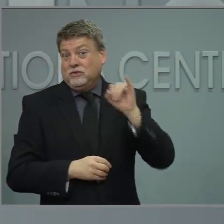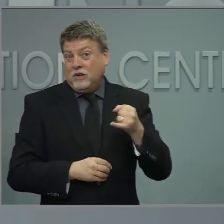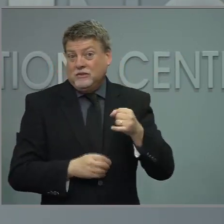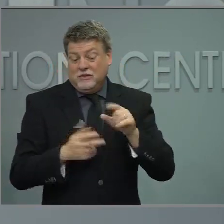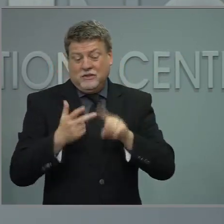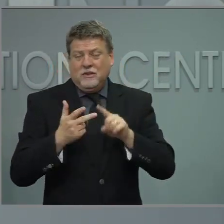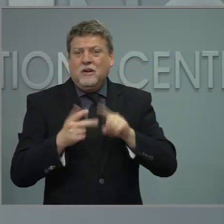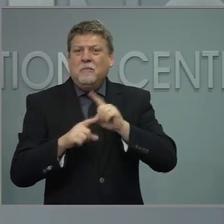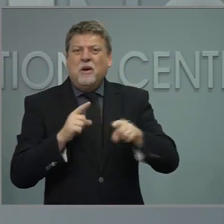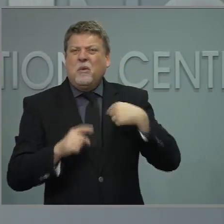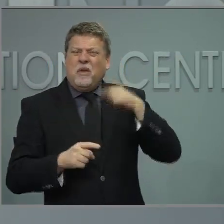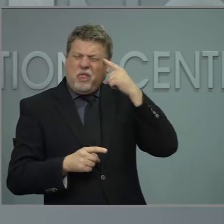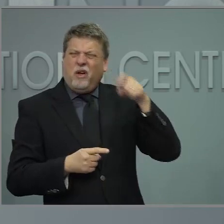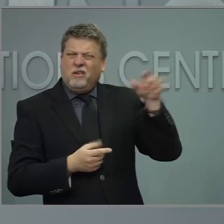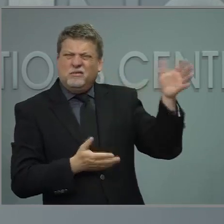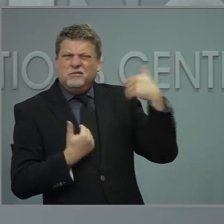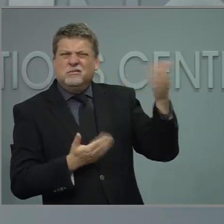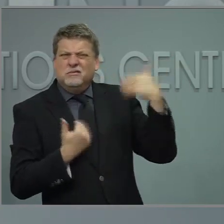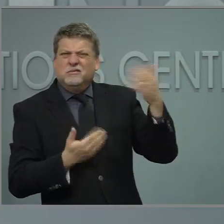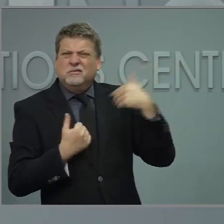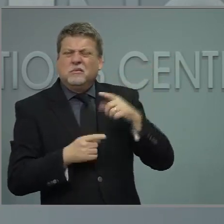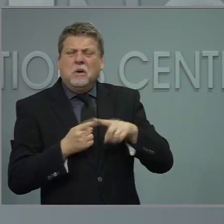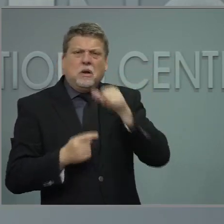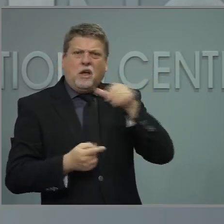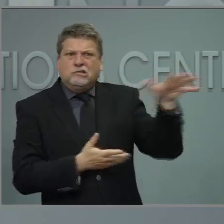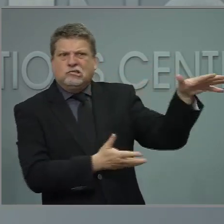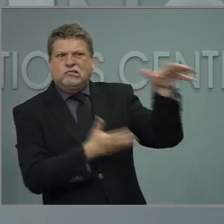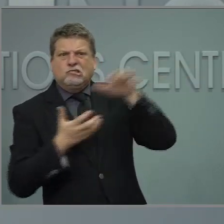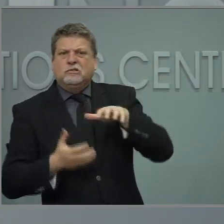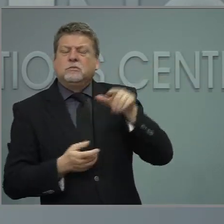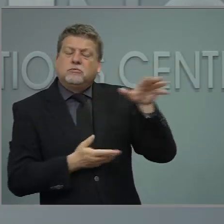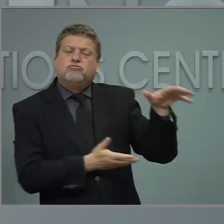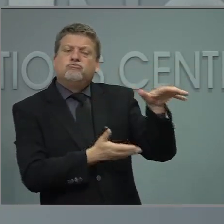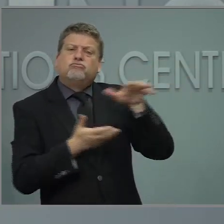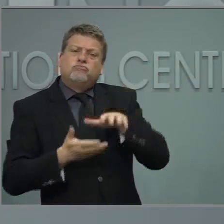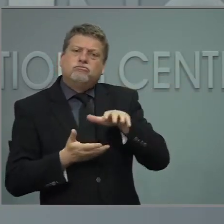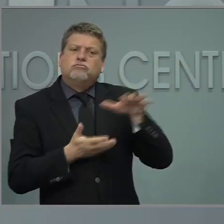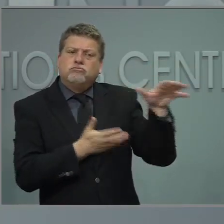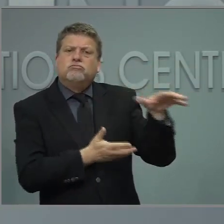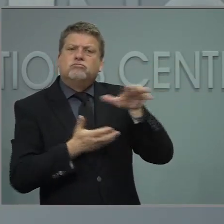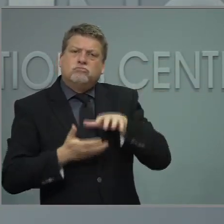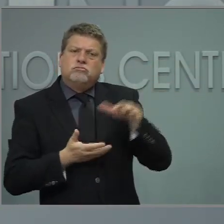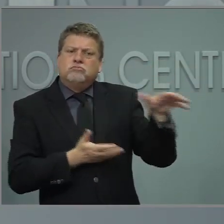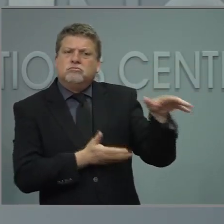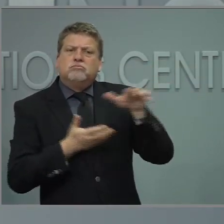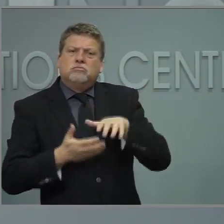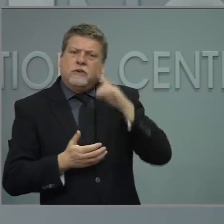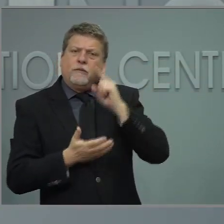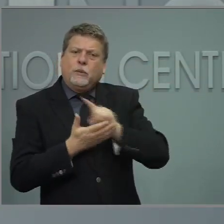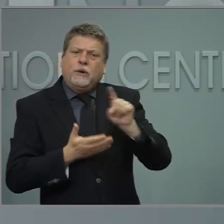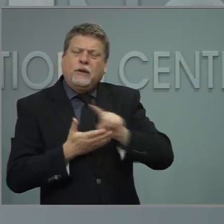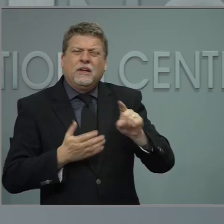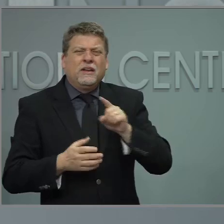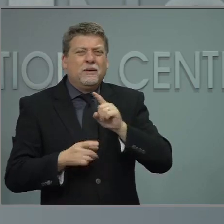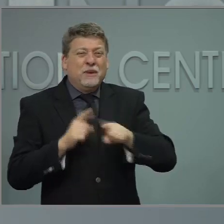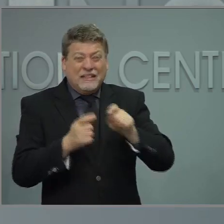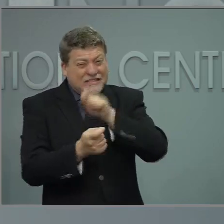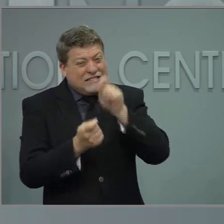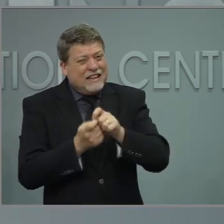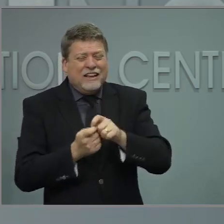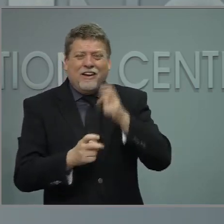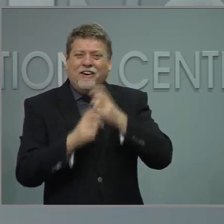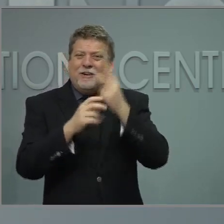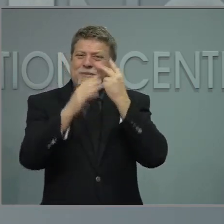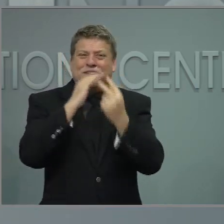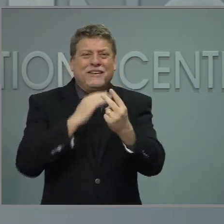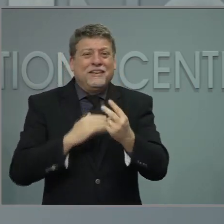But even then, we thought we would be getting more. We're not getting quite as much as we thought we were going to get. And so it is really hard for us to know exactly where supply